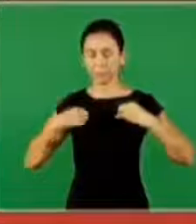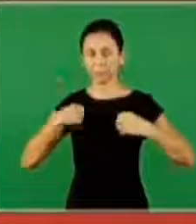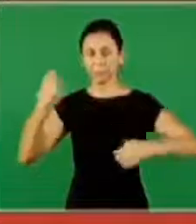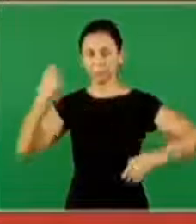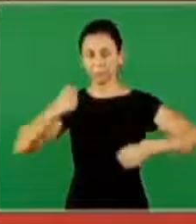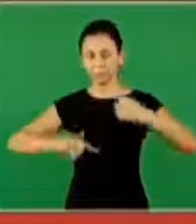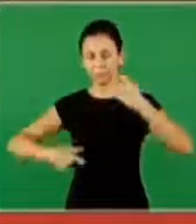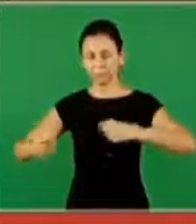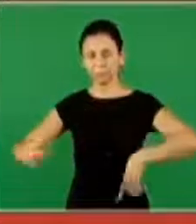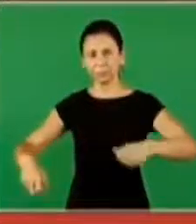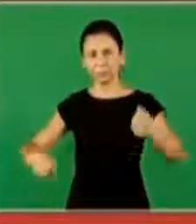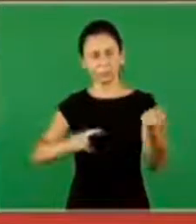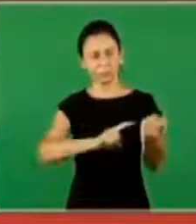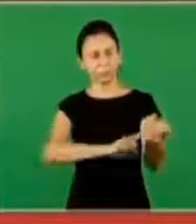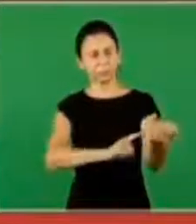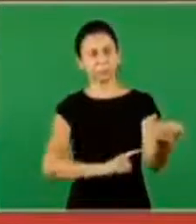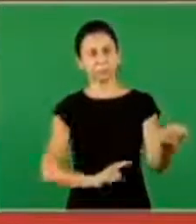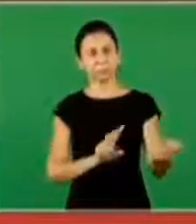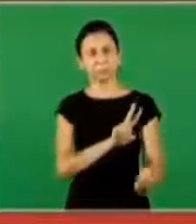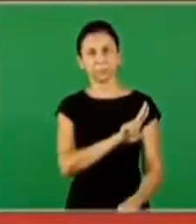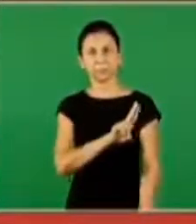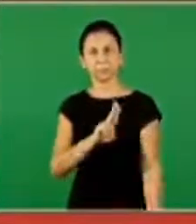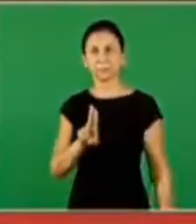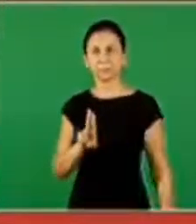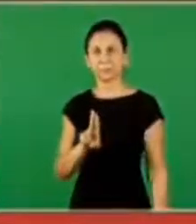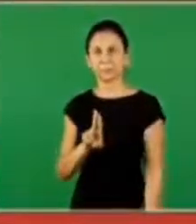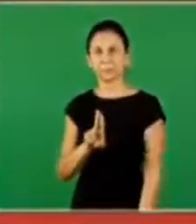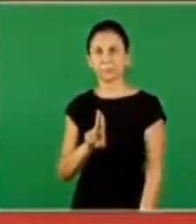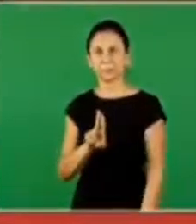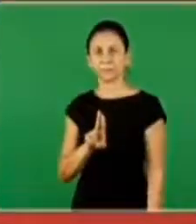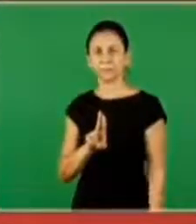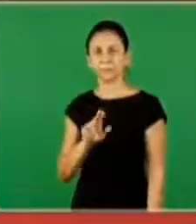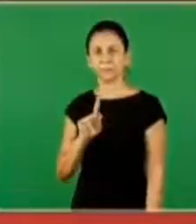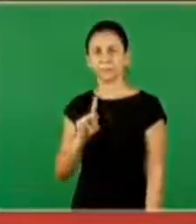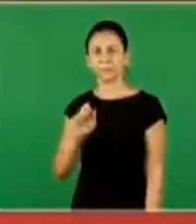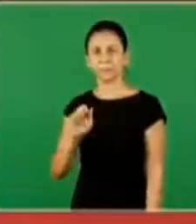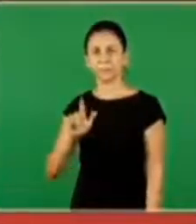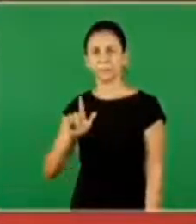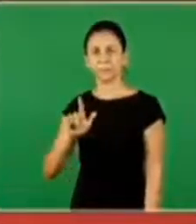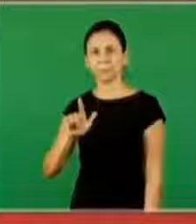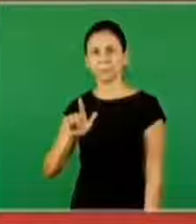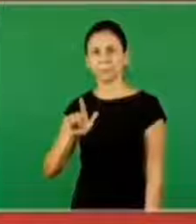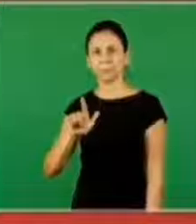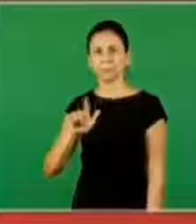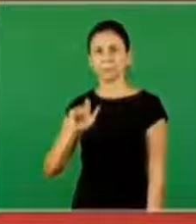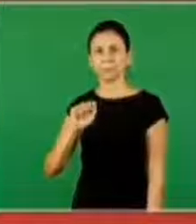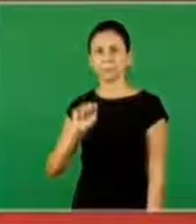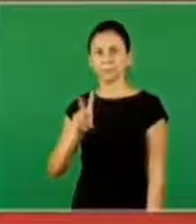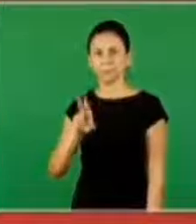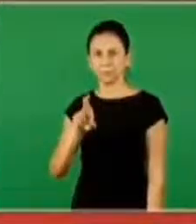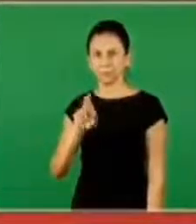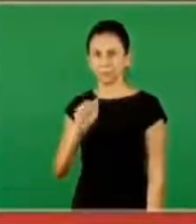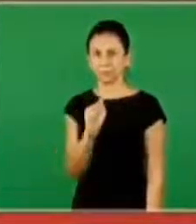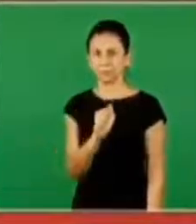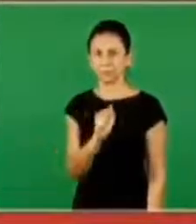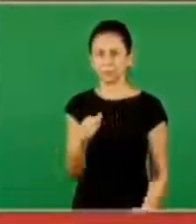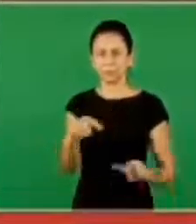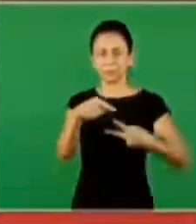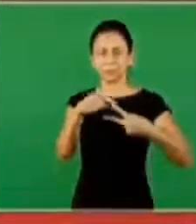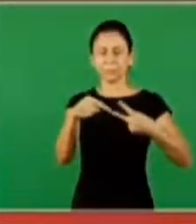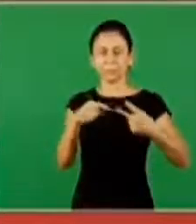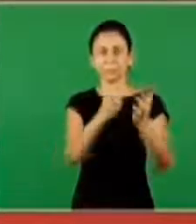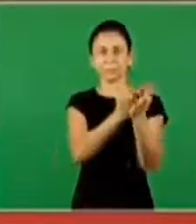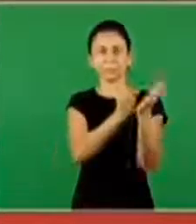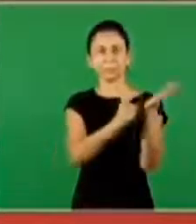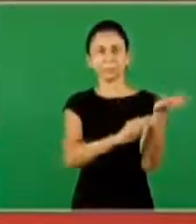garments that was sprinkled with blood and his name by which he is called is the word so the blood and